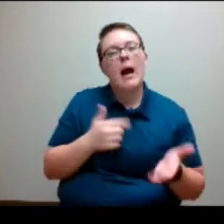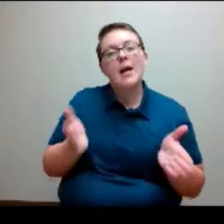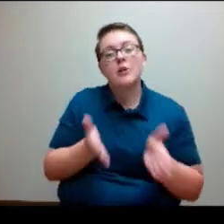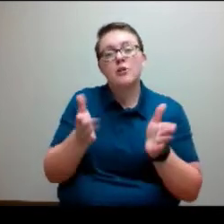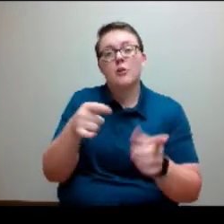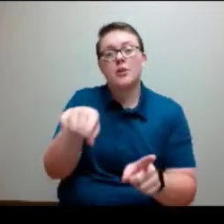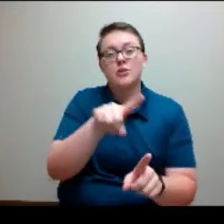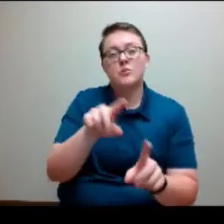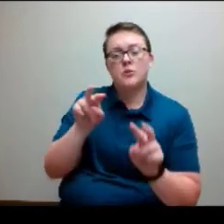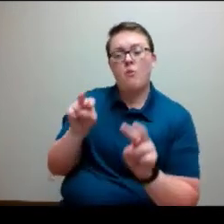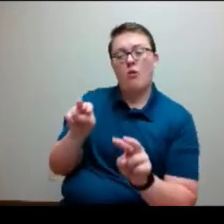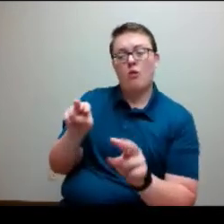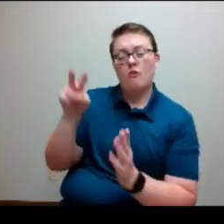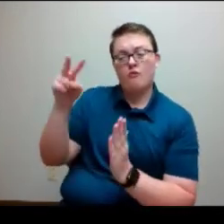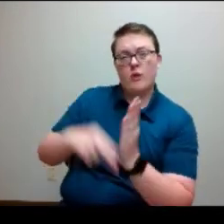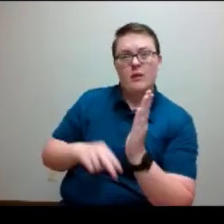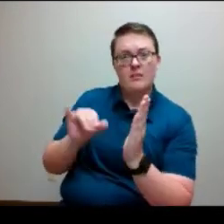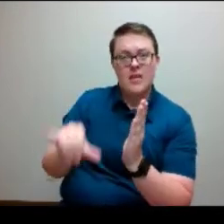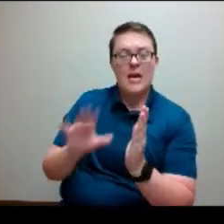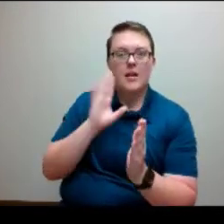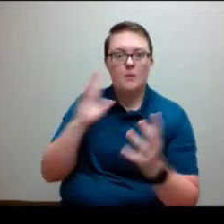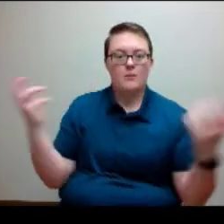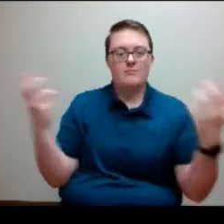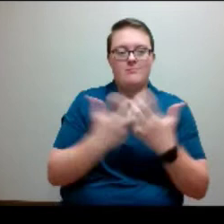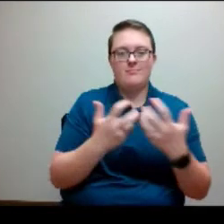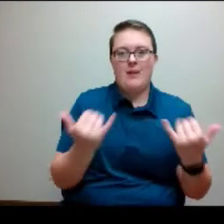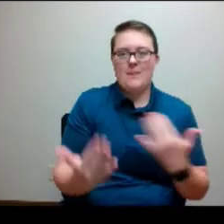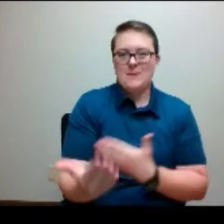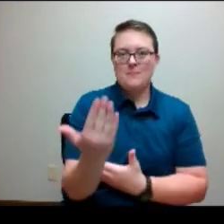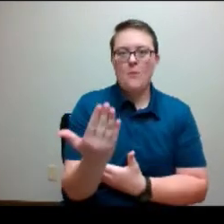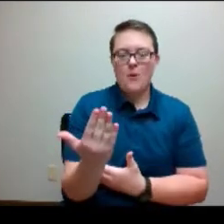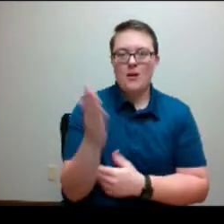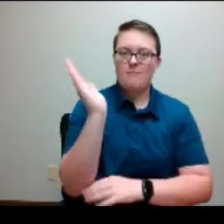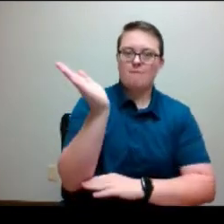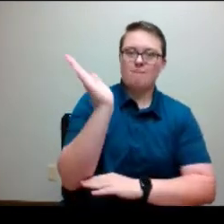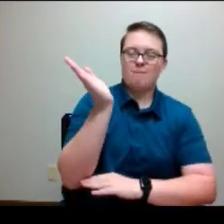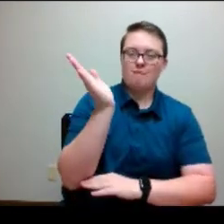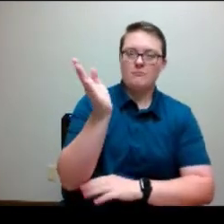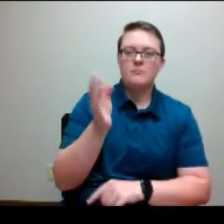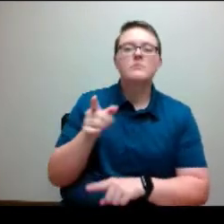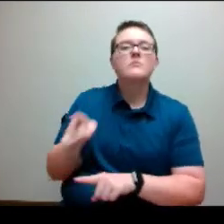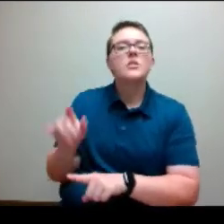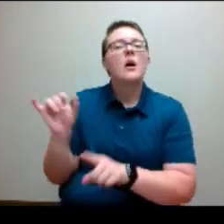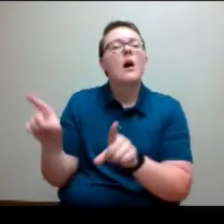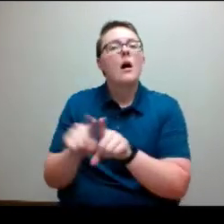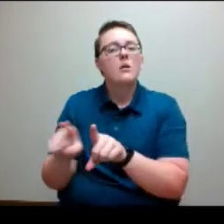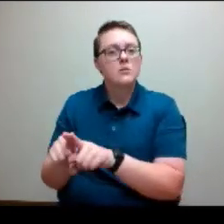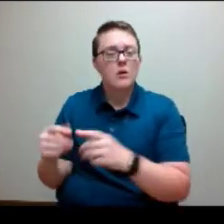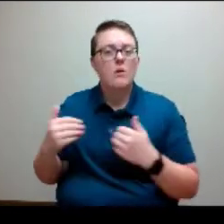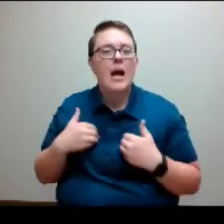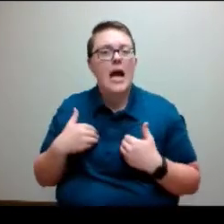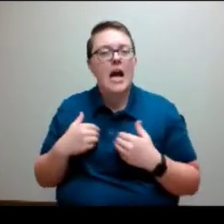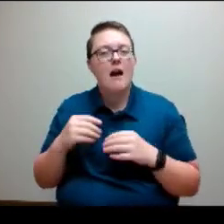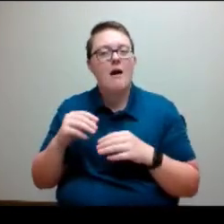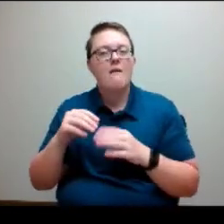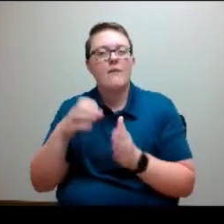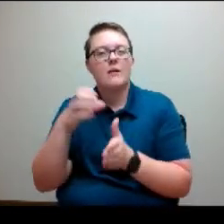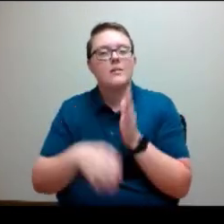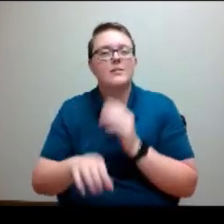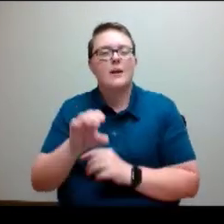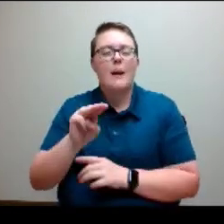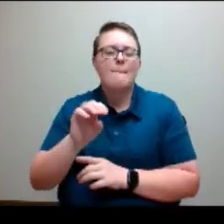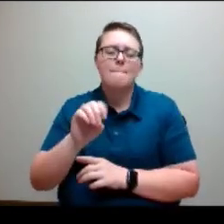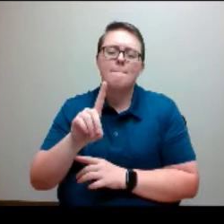morning. And then they have also got instructional modules that they've advertised via email. Those I'm told are very,